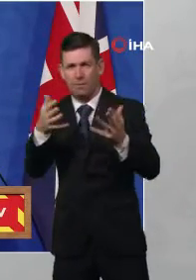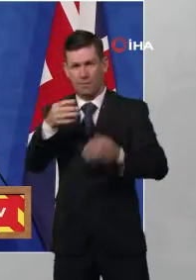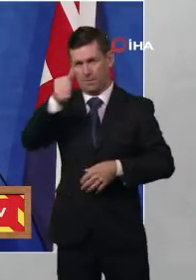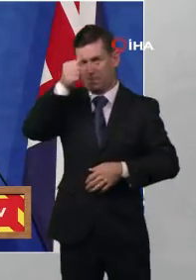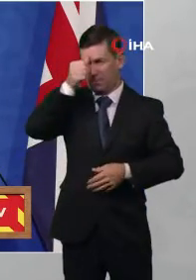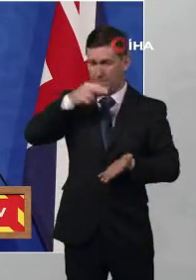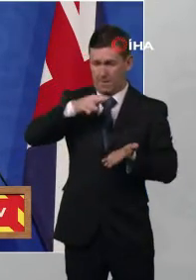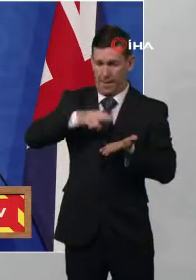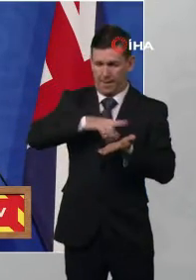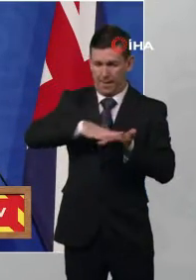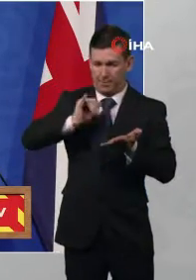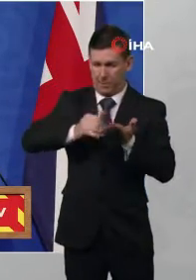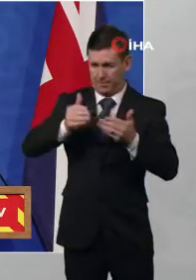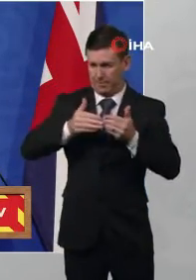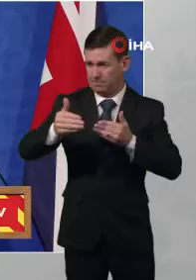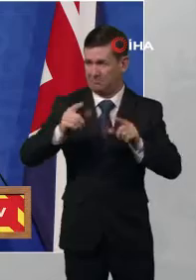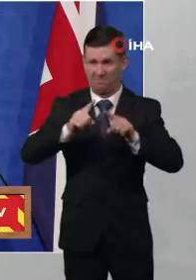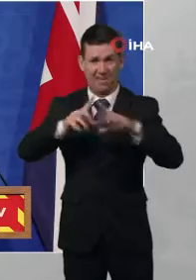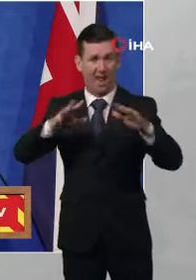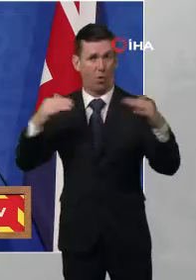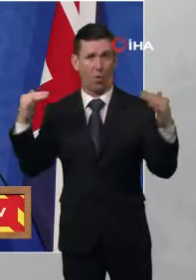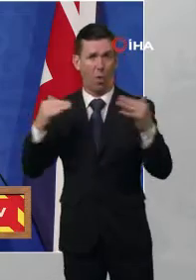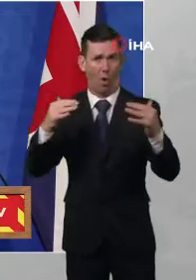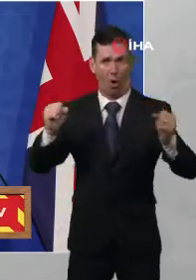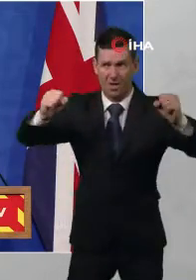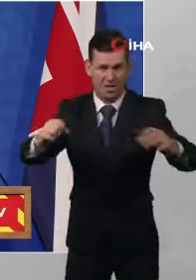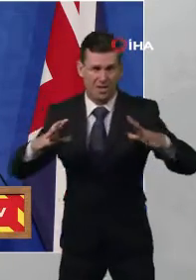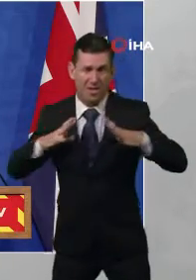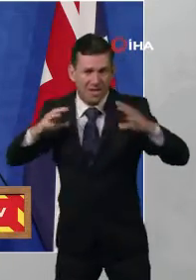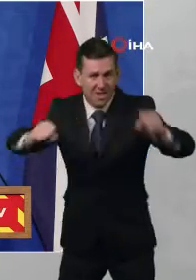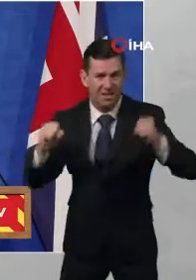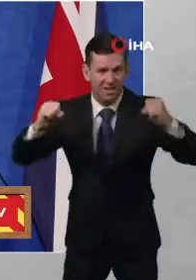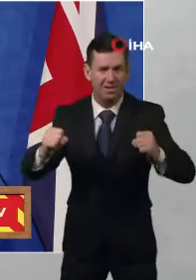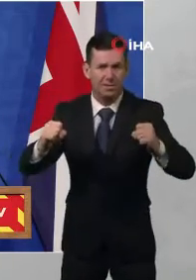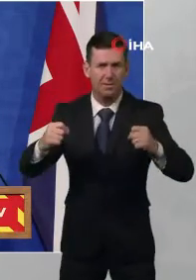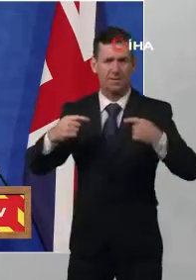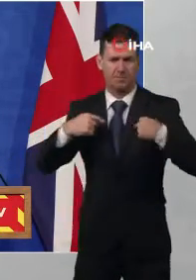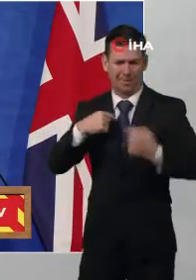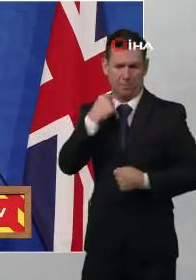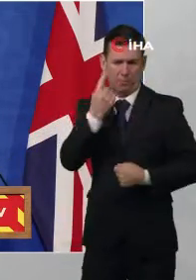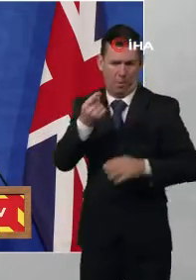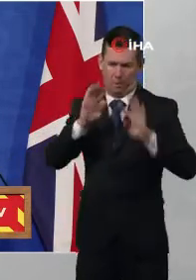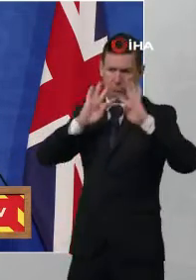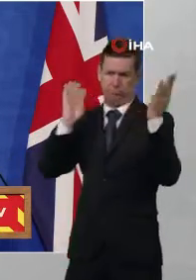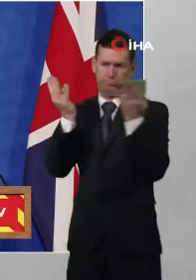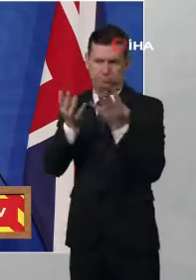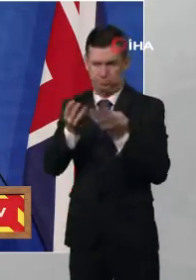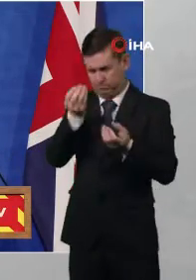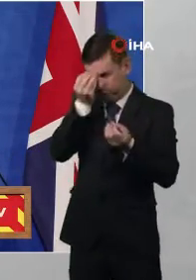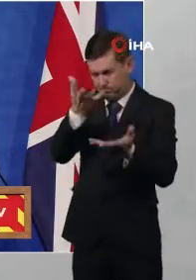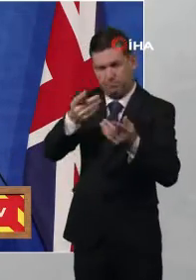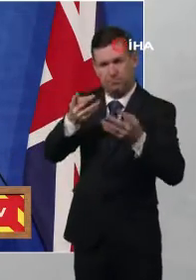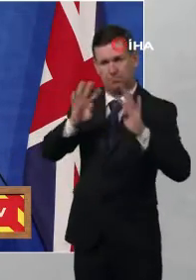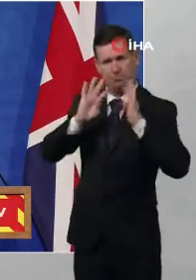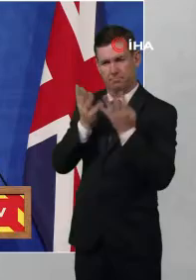footing, I will be recommending to Cabinet tomorrow that we continue with Plan B because the public have